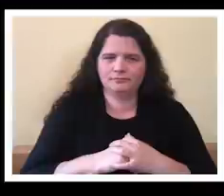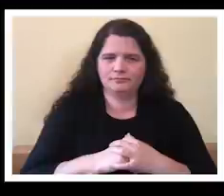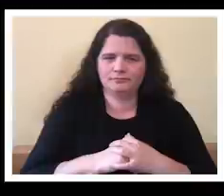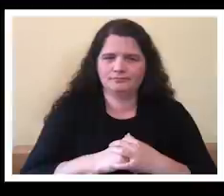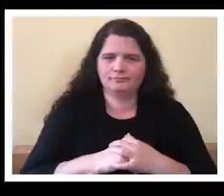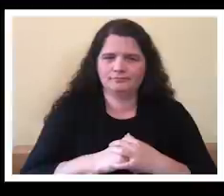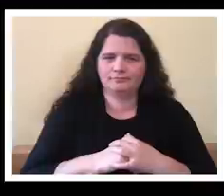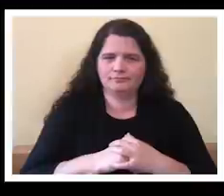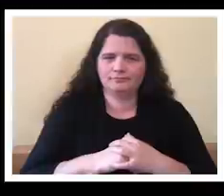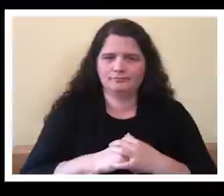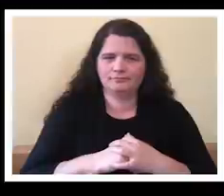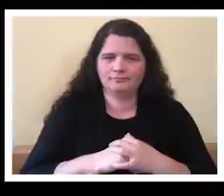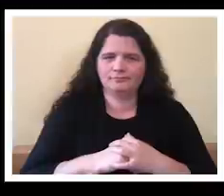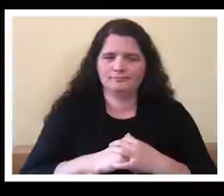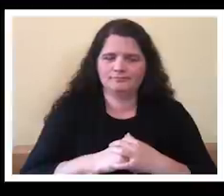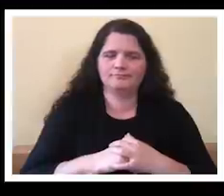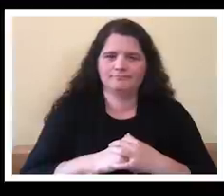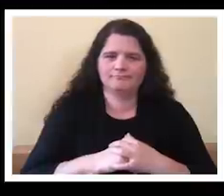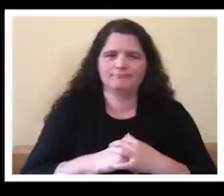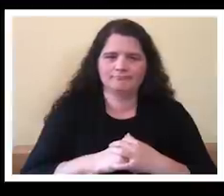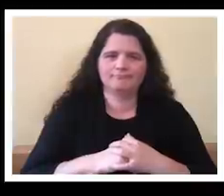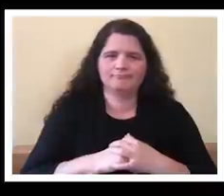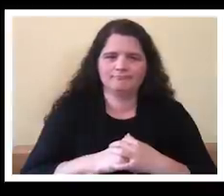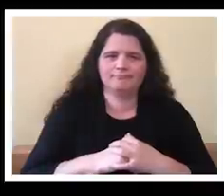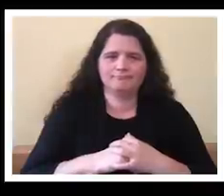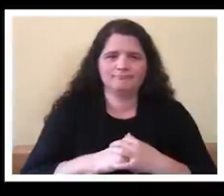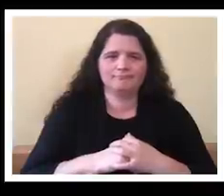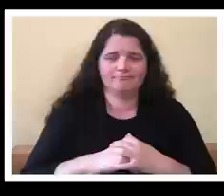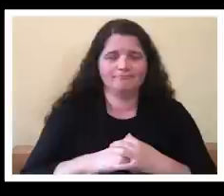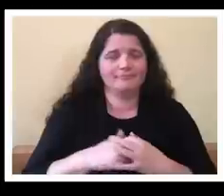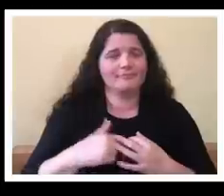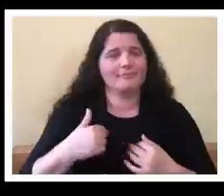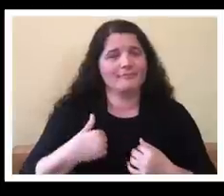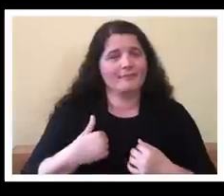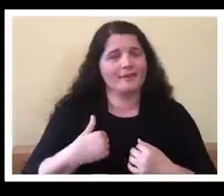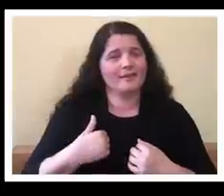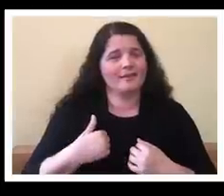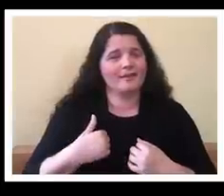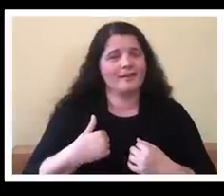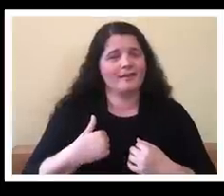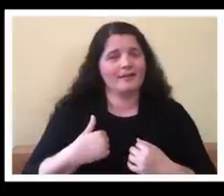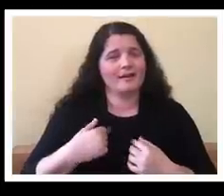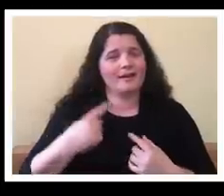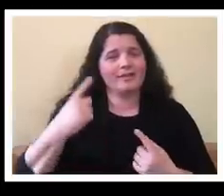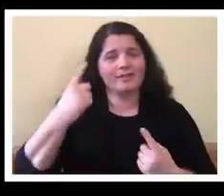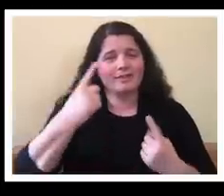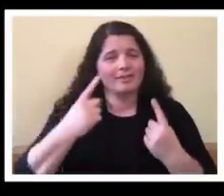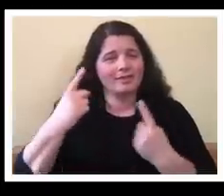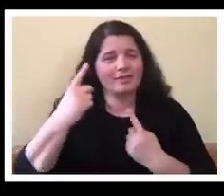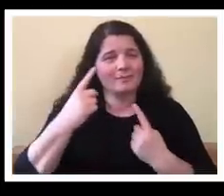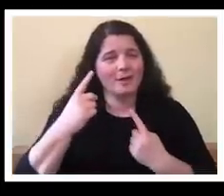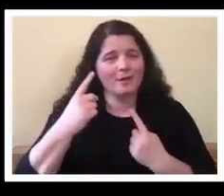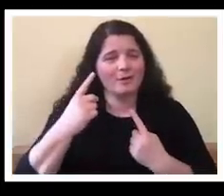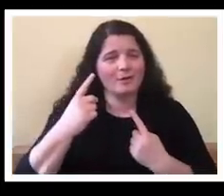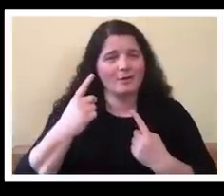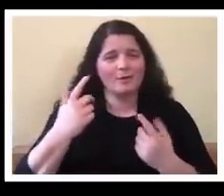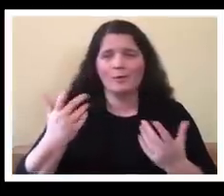at camp and i think that